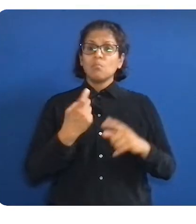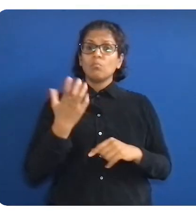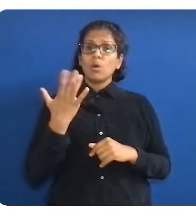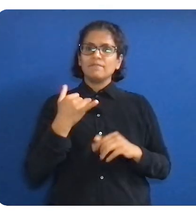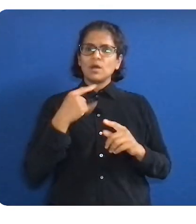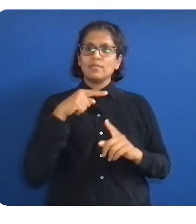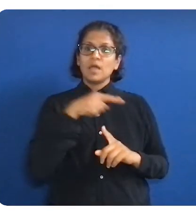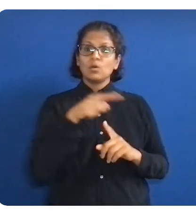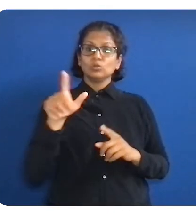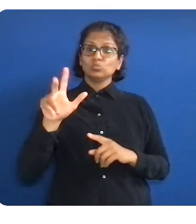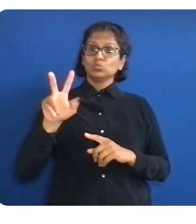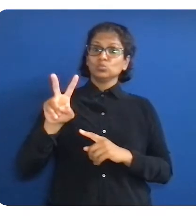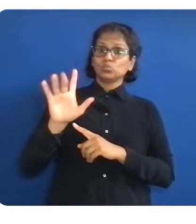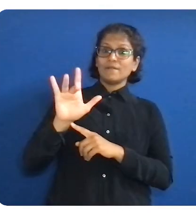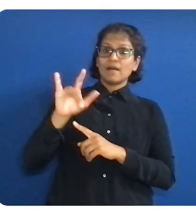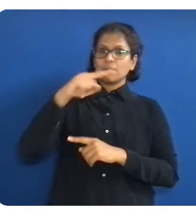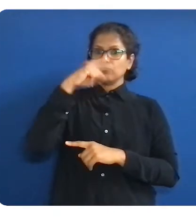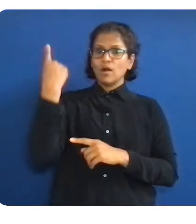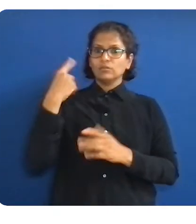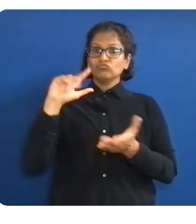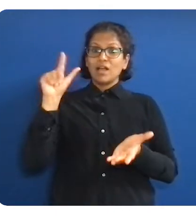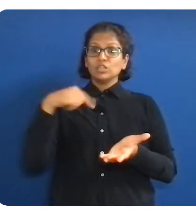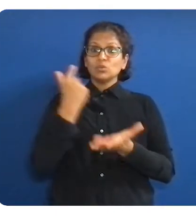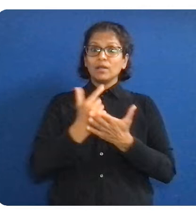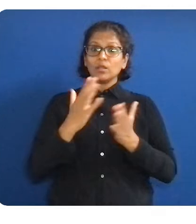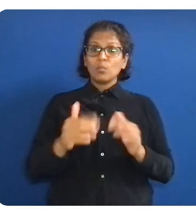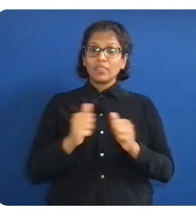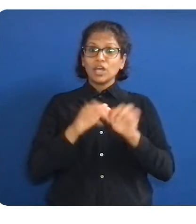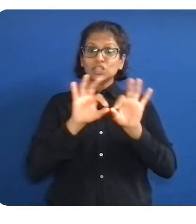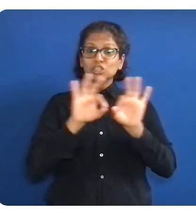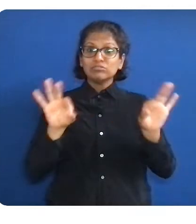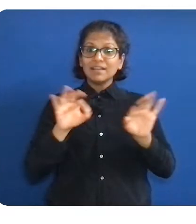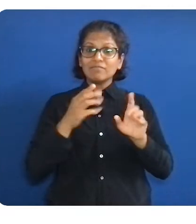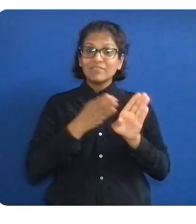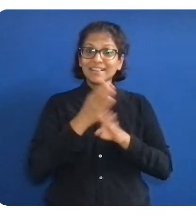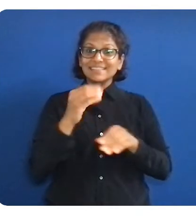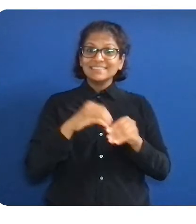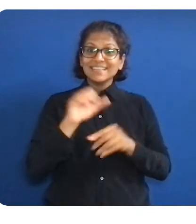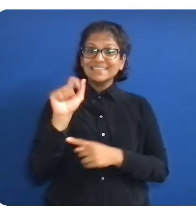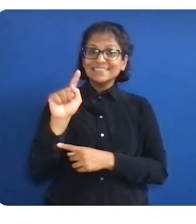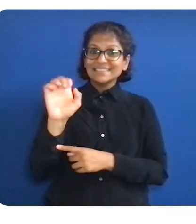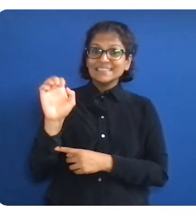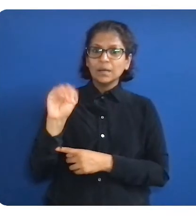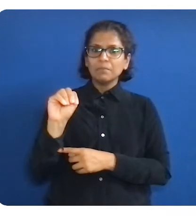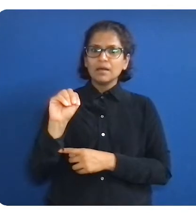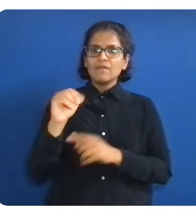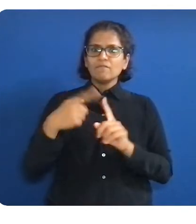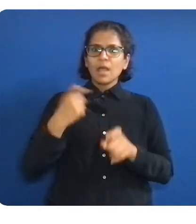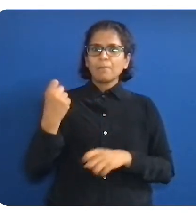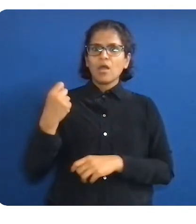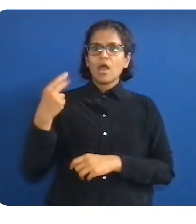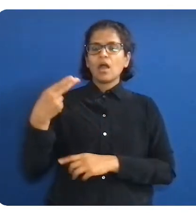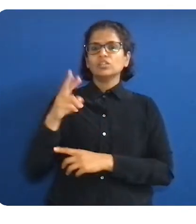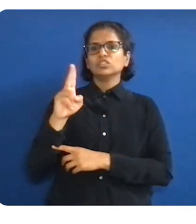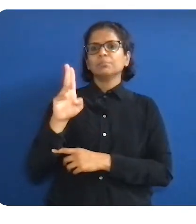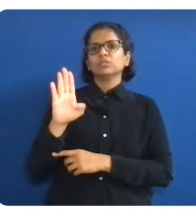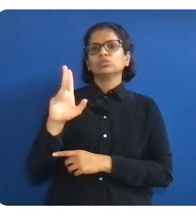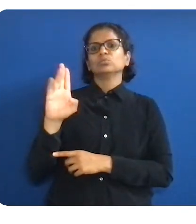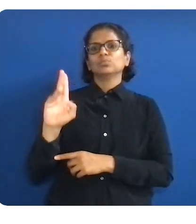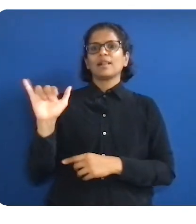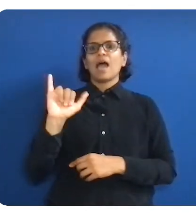deepening and sustaining relationships with HBCUs. In June, we announced an historic,